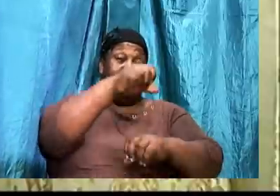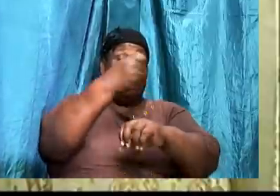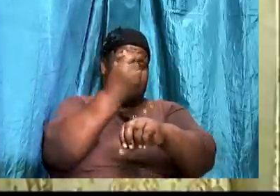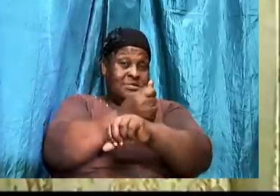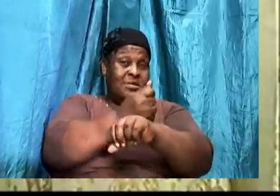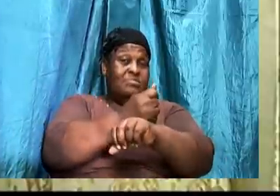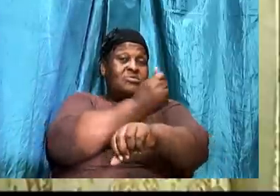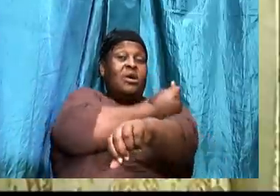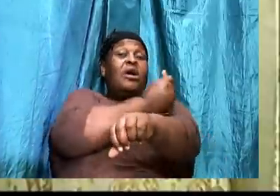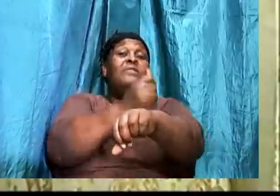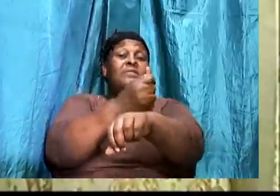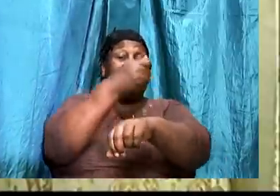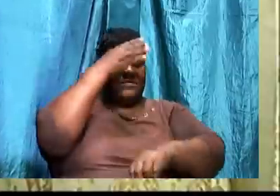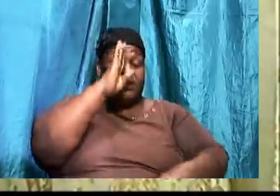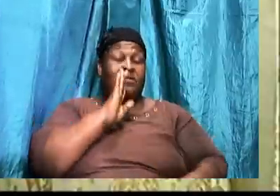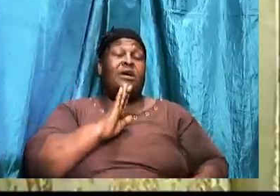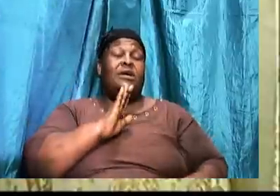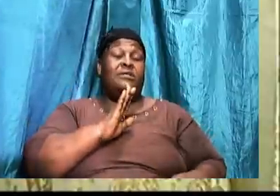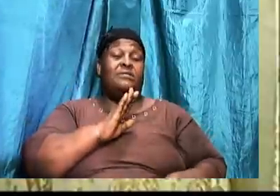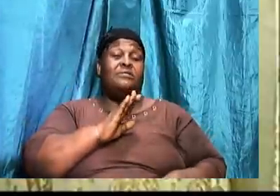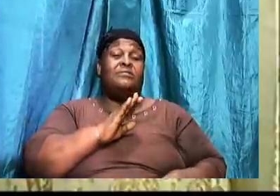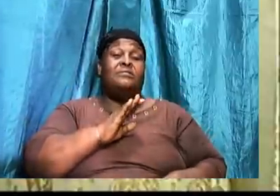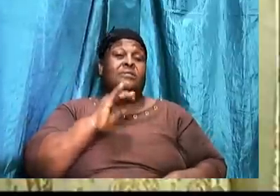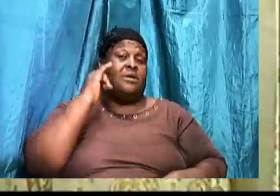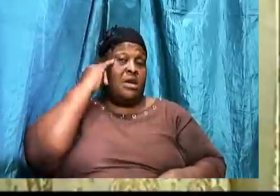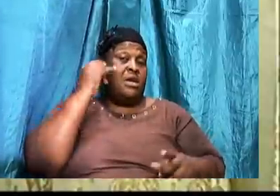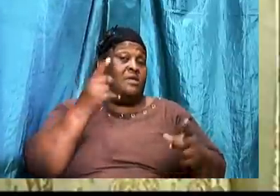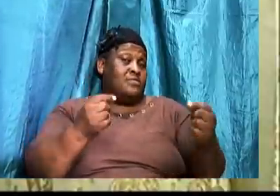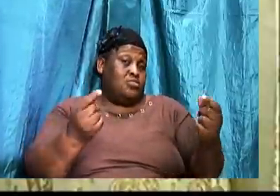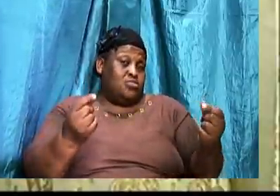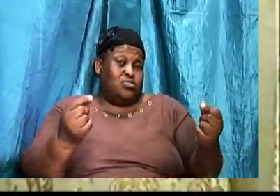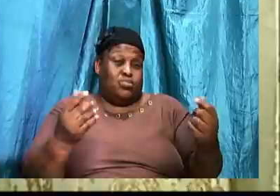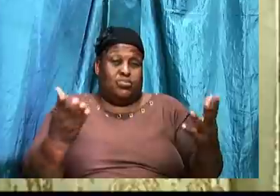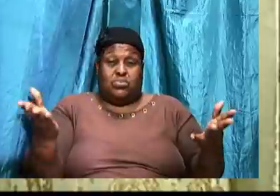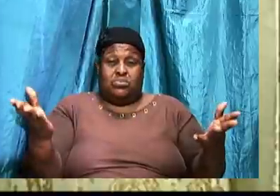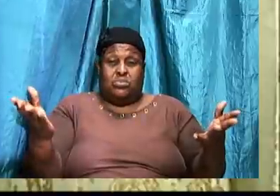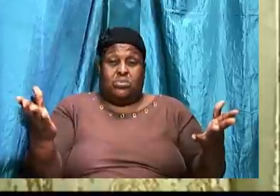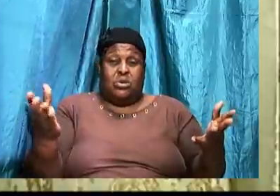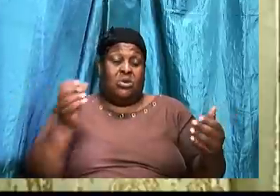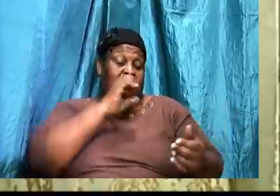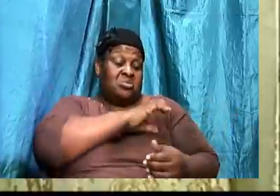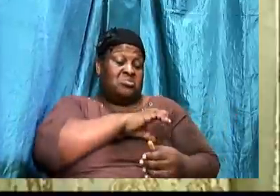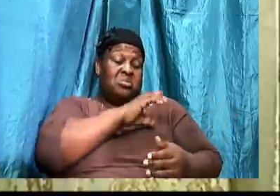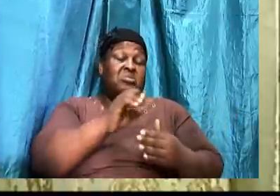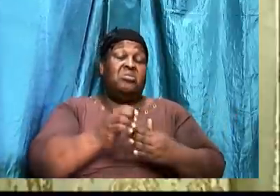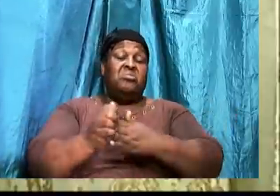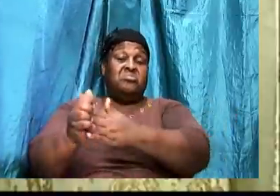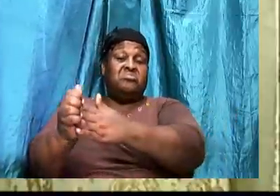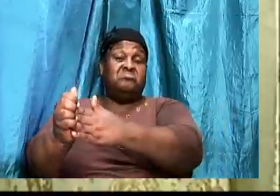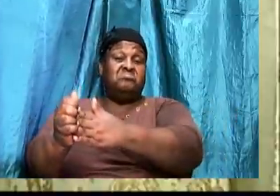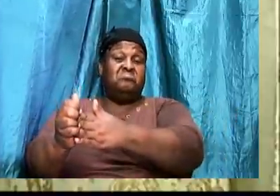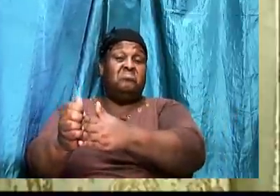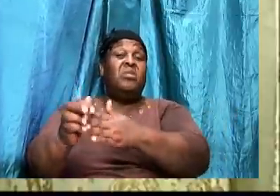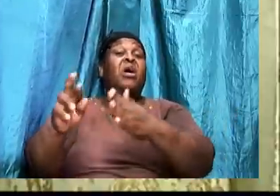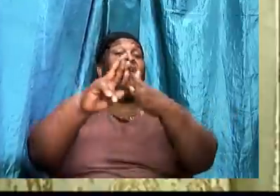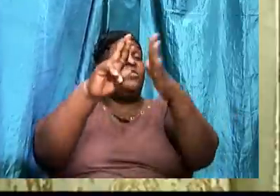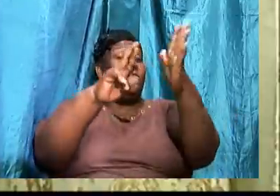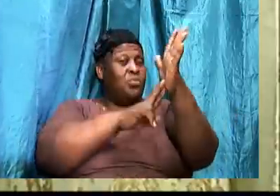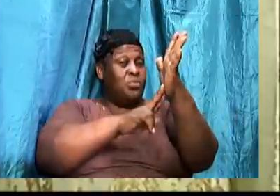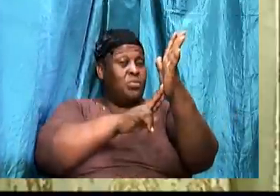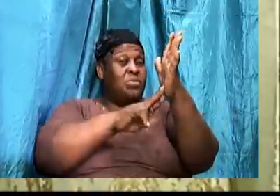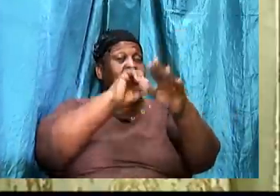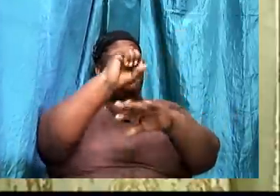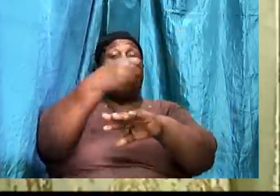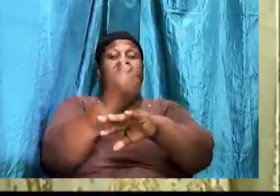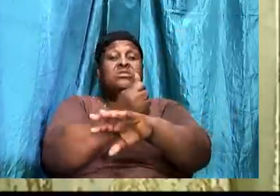Of God. And if you do that. In challenging the leadership. And the guidelines. That are established by leaders.